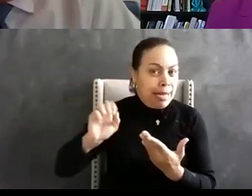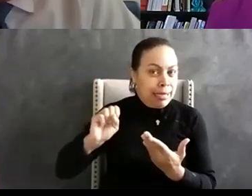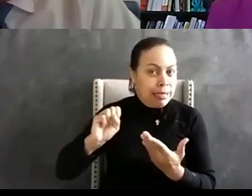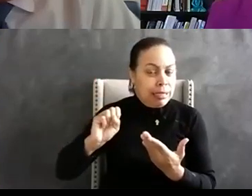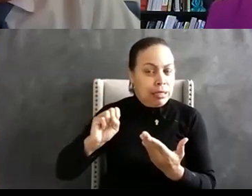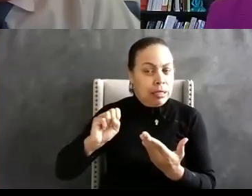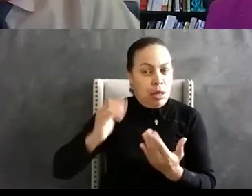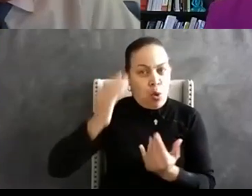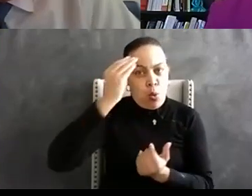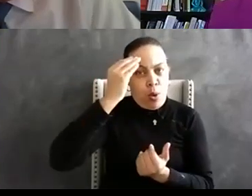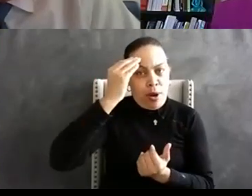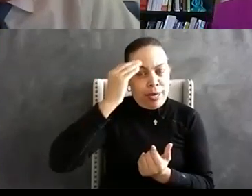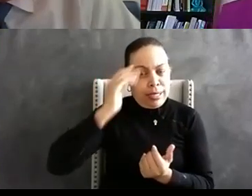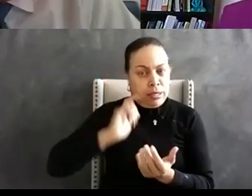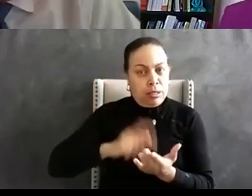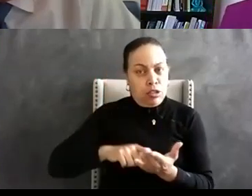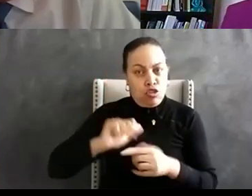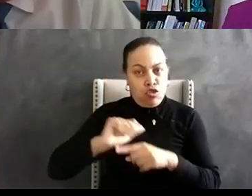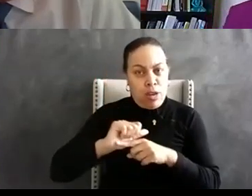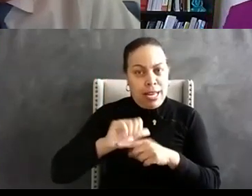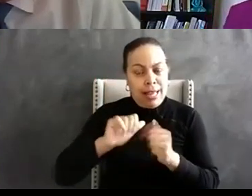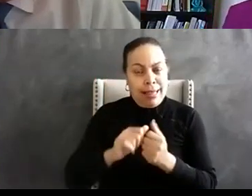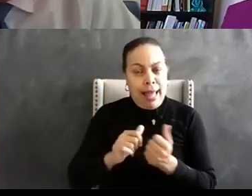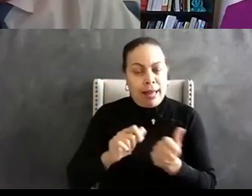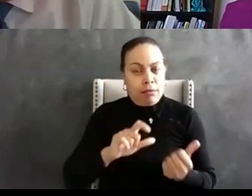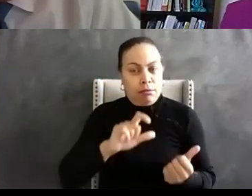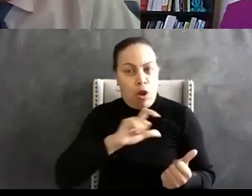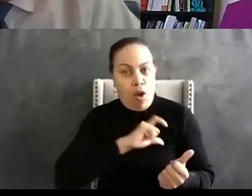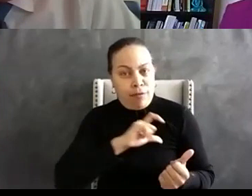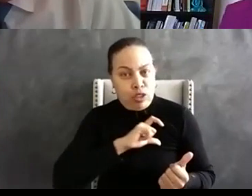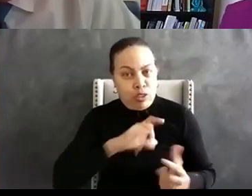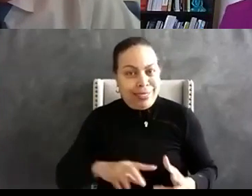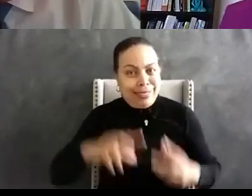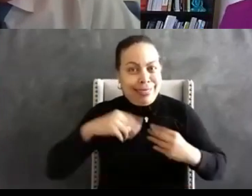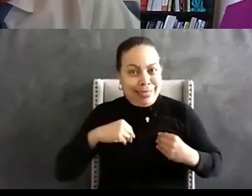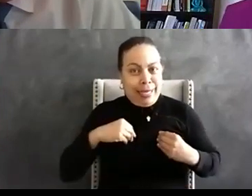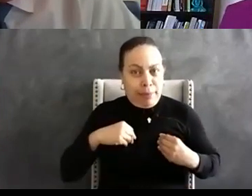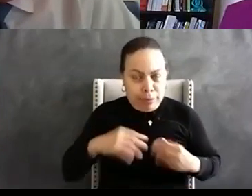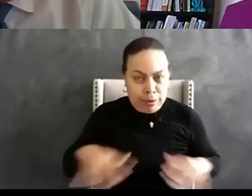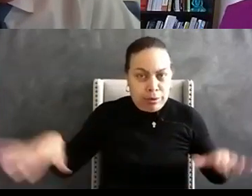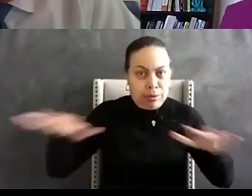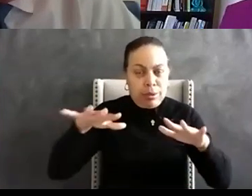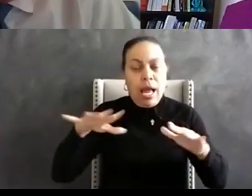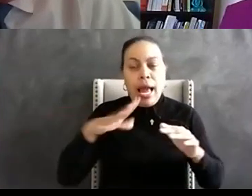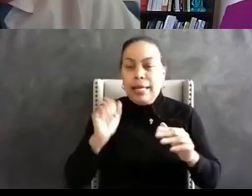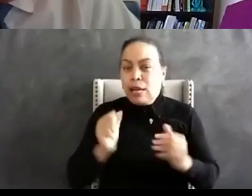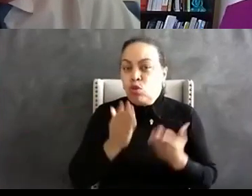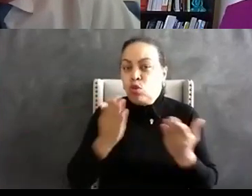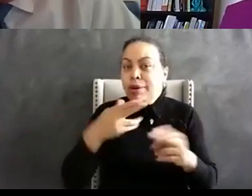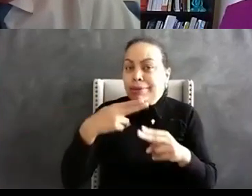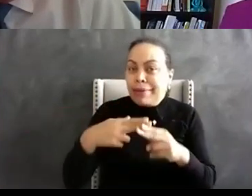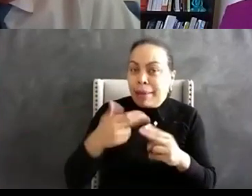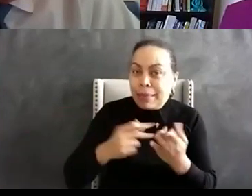exist that have been widely accepted by police officers and could you make any recommendations to any of these programs